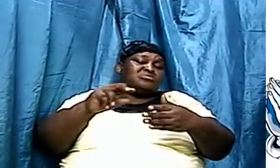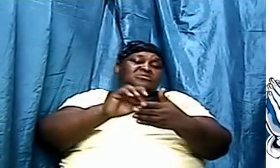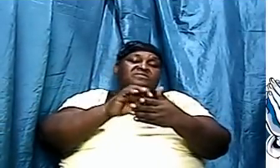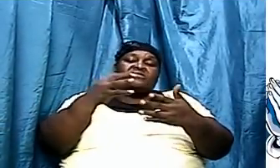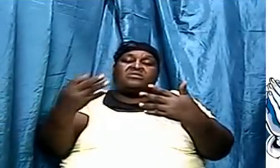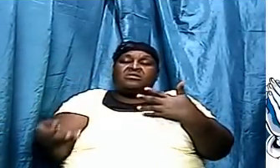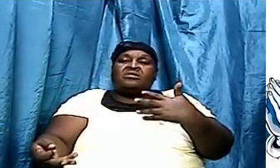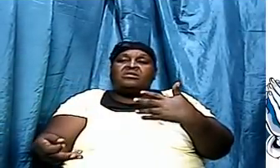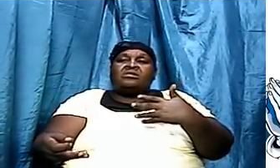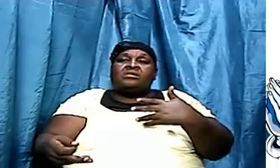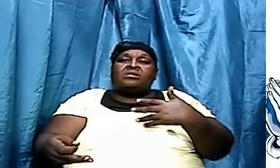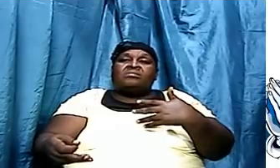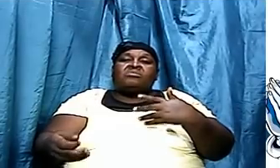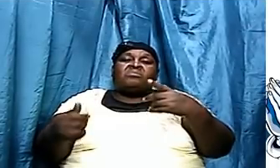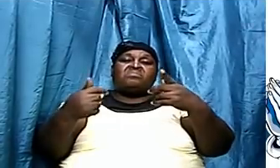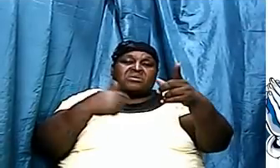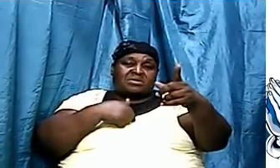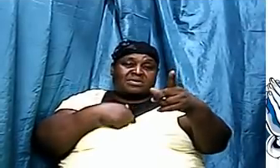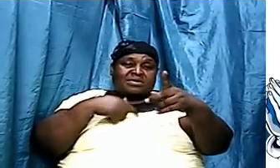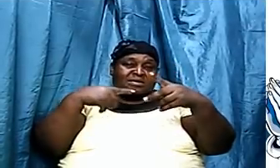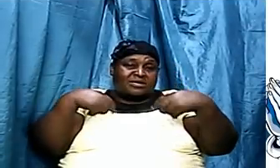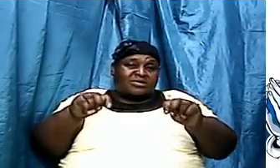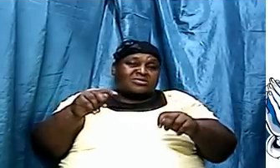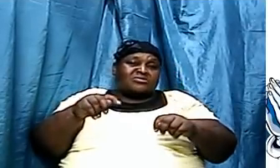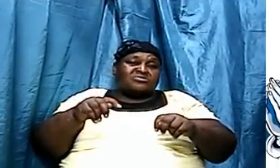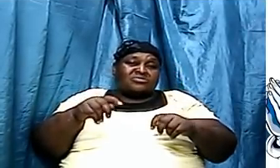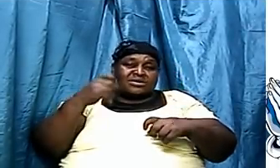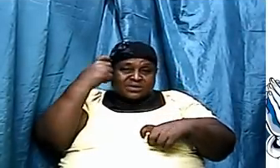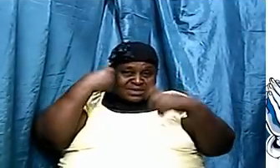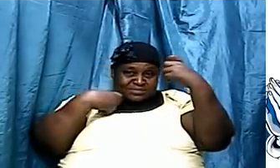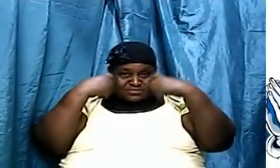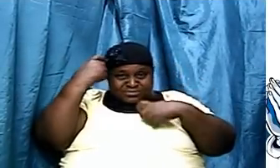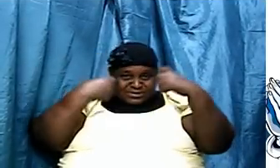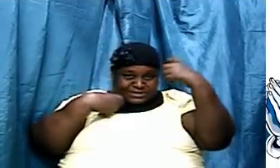but me trying to impress the browning